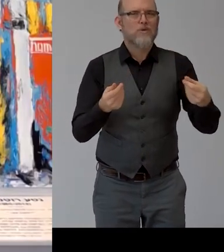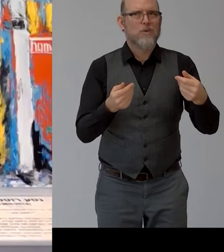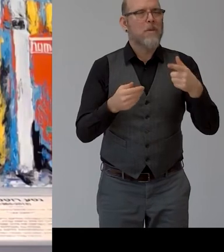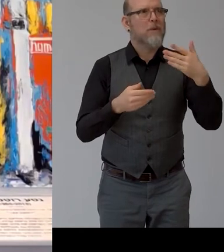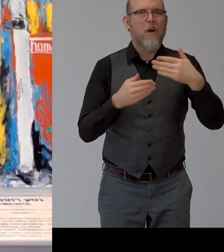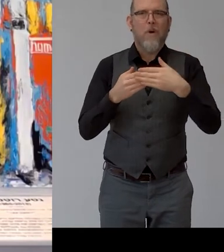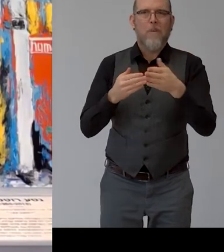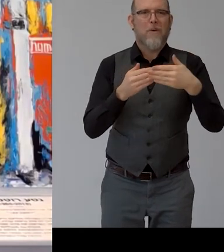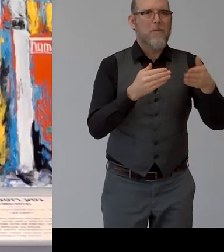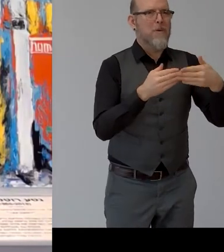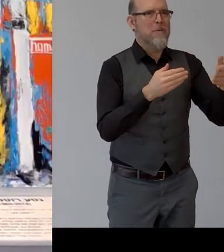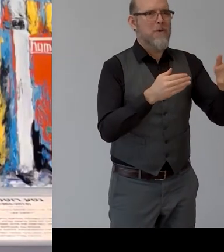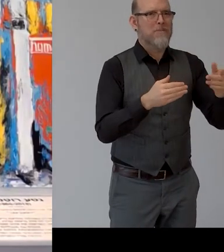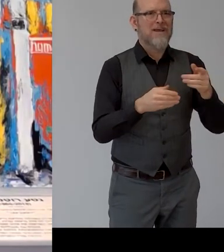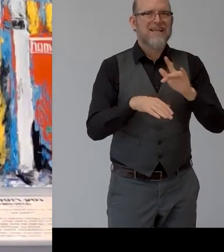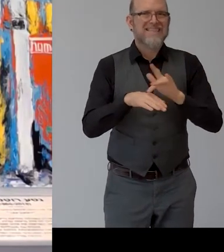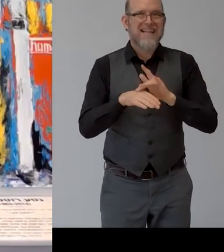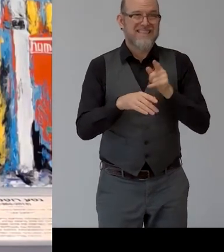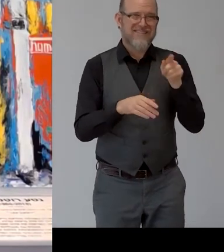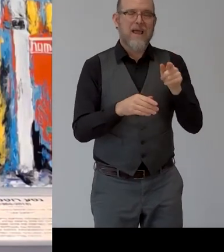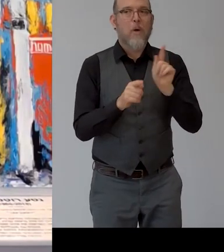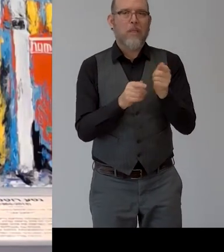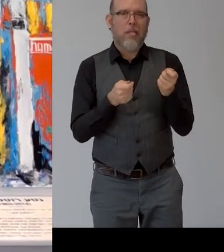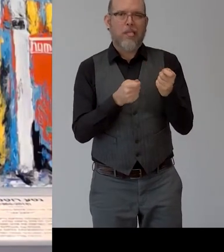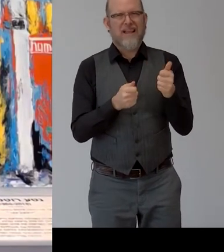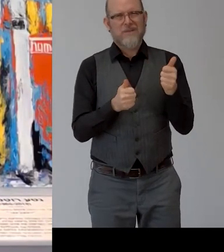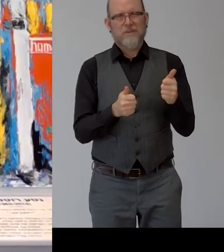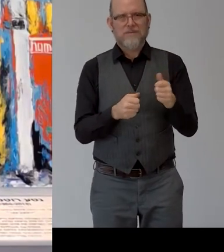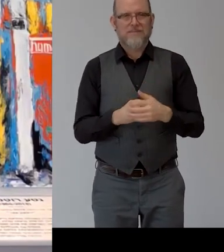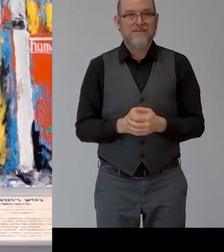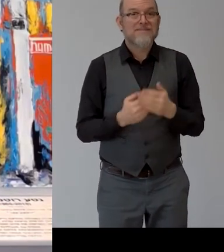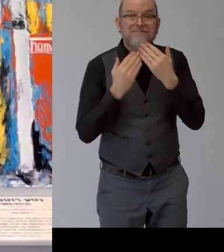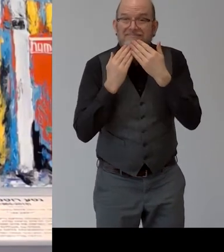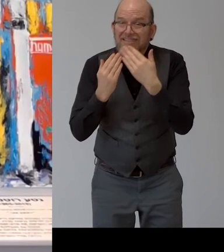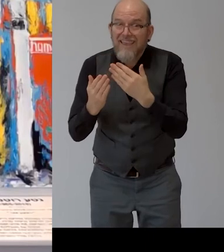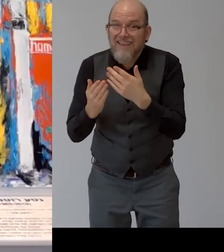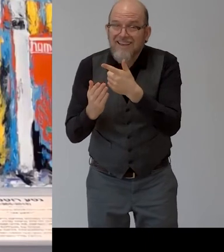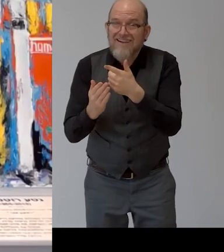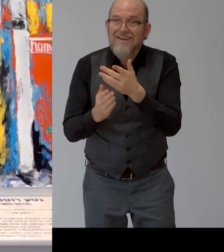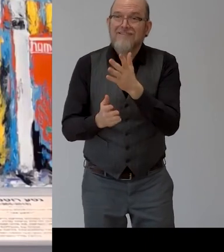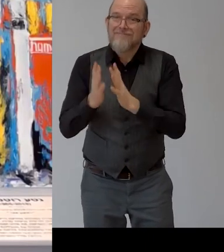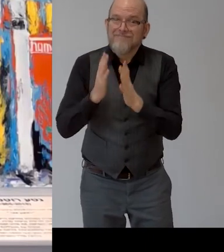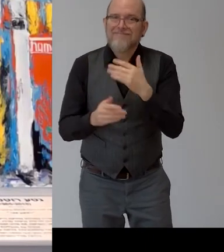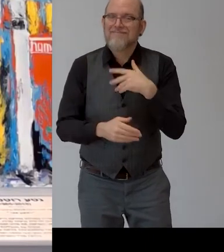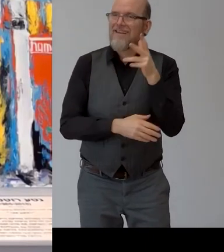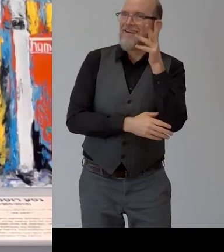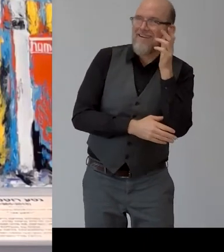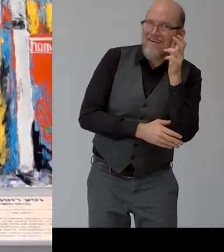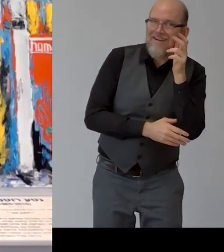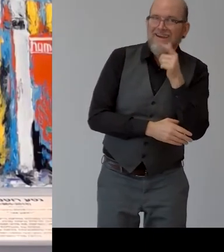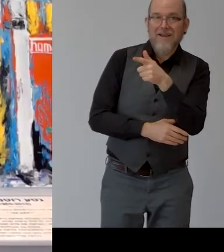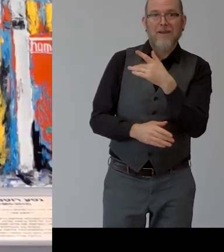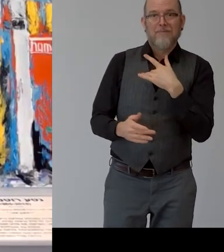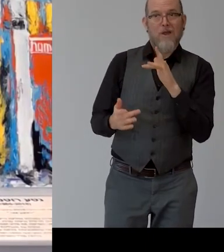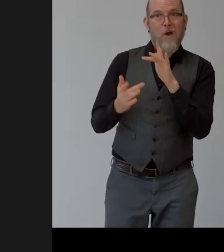so much adi as always um i love hearing you um uh and and you will stay here online because maybe some people will have